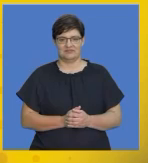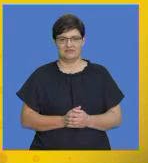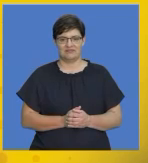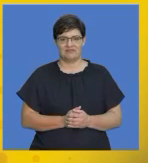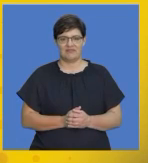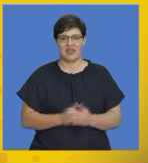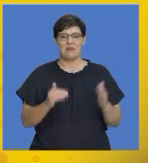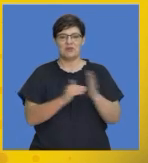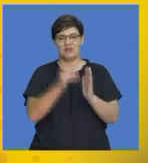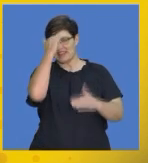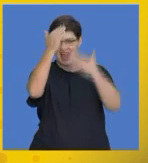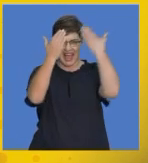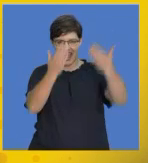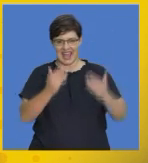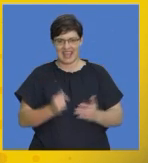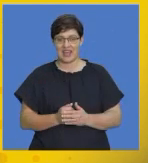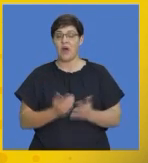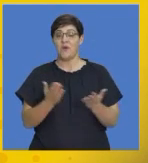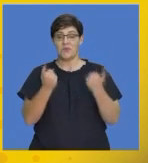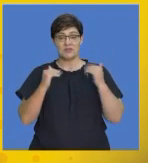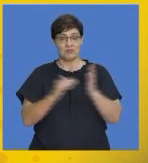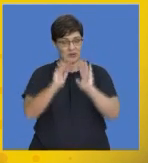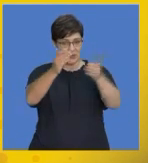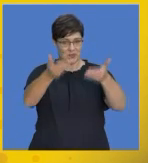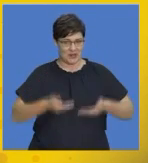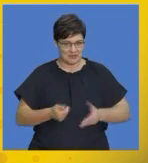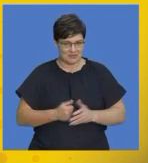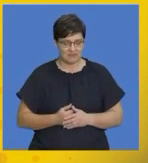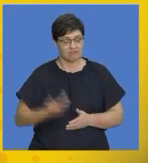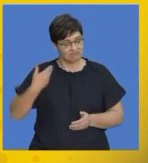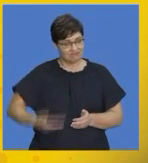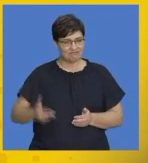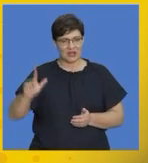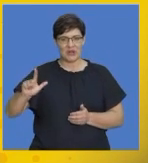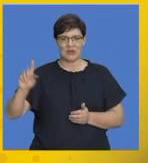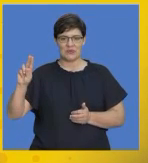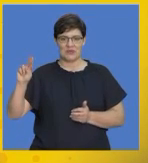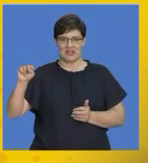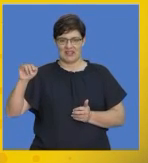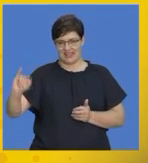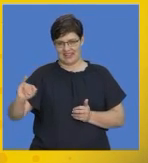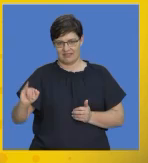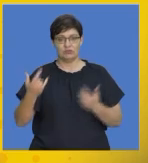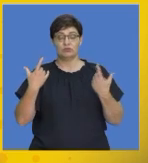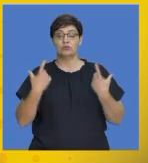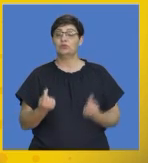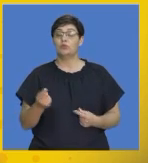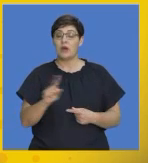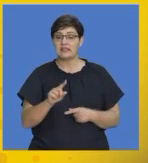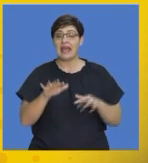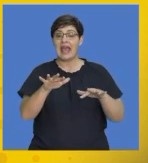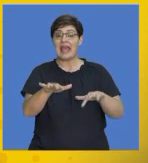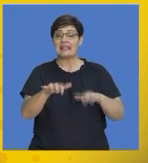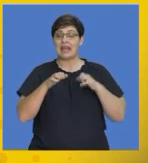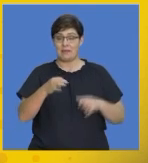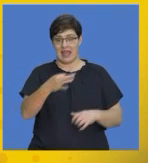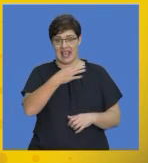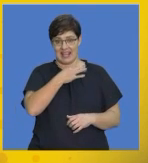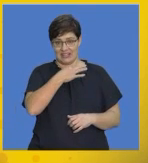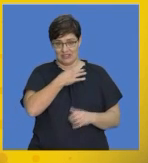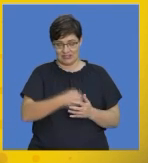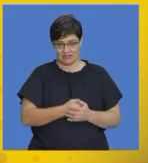Hello Matrix and welcome to Wozmatrix. My name is Luni and today we're doing your exam guide for English.